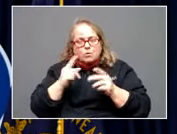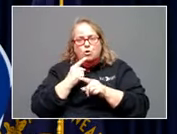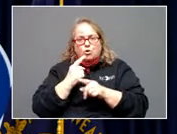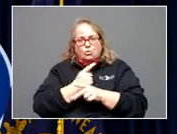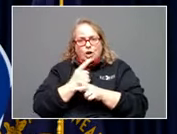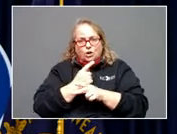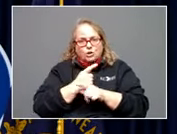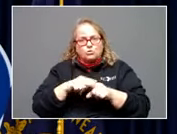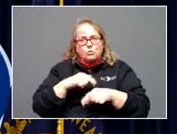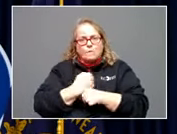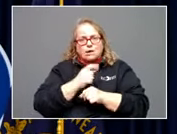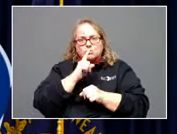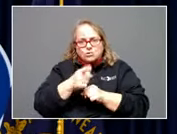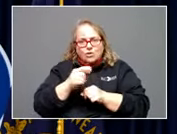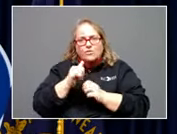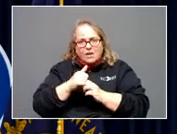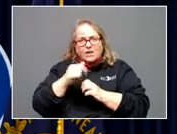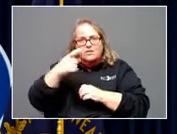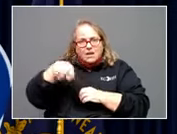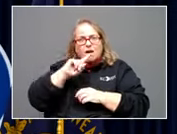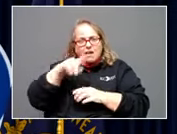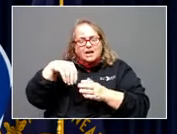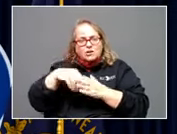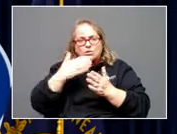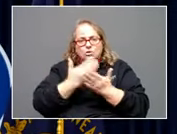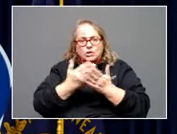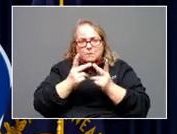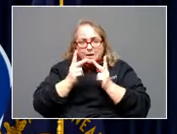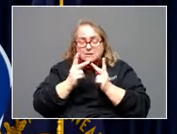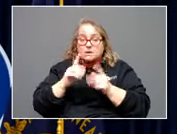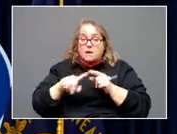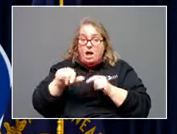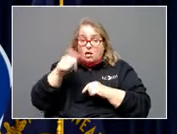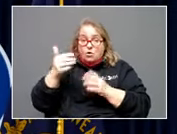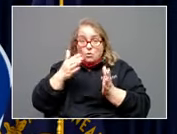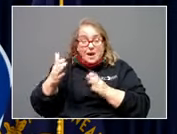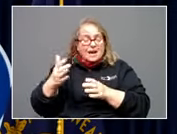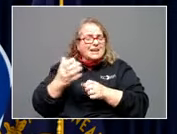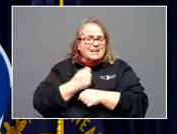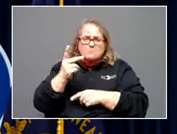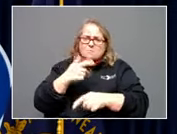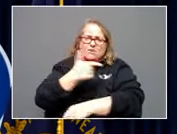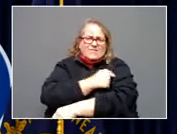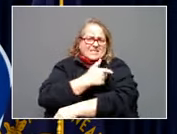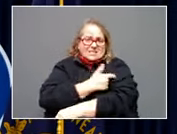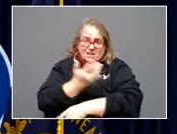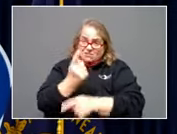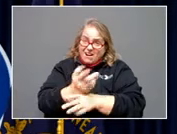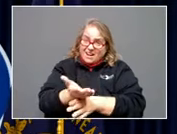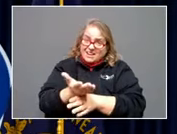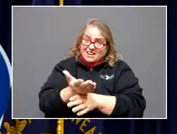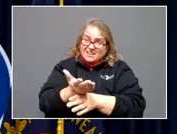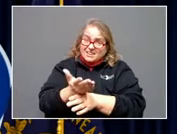make sure that they are in a good place? But the other way is getting people vaccinated, right? Because if you saw that chart for